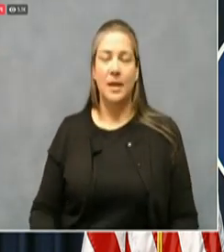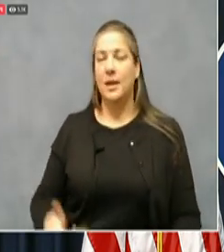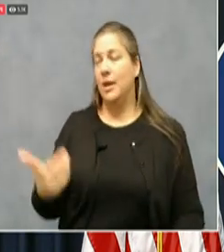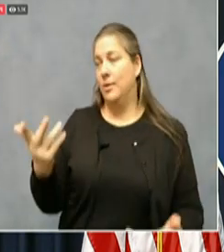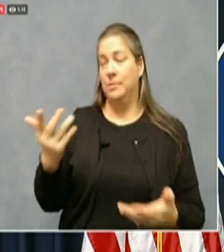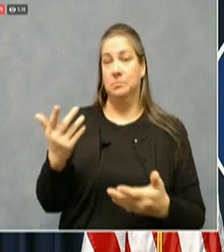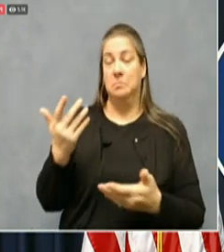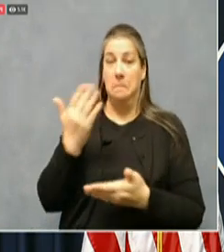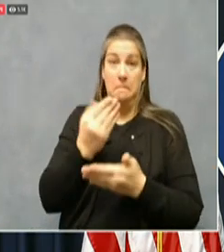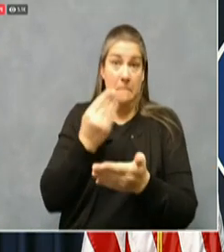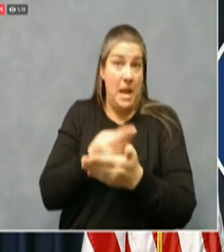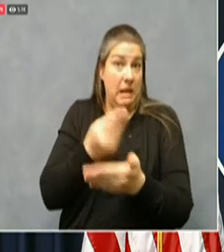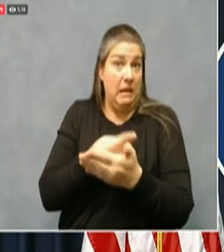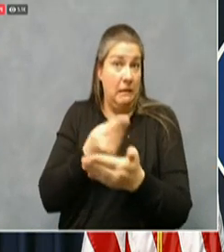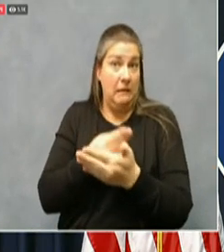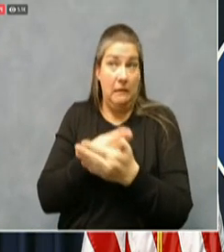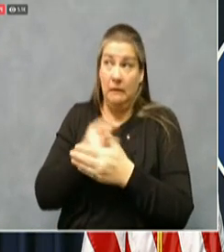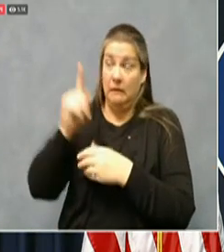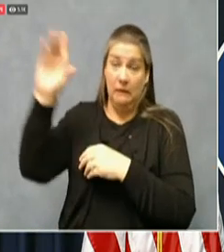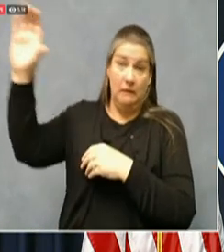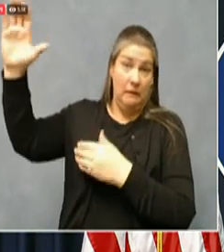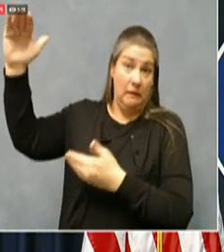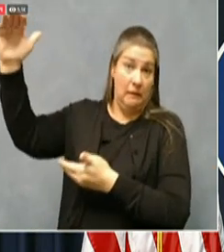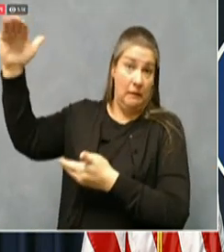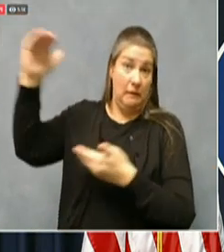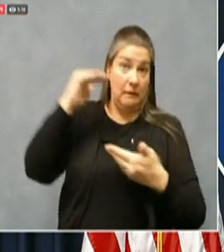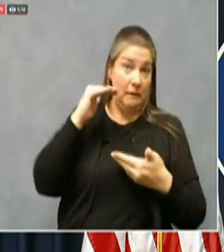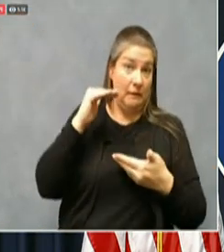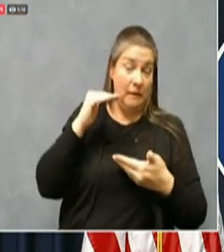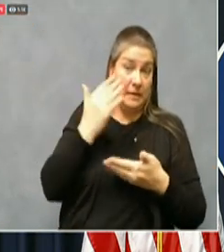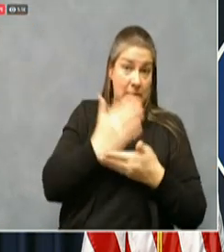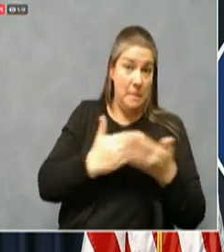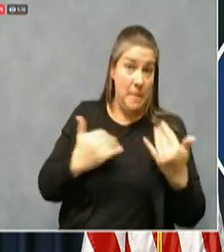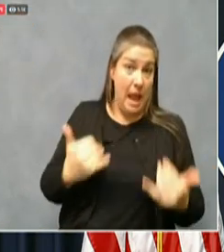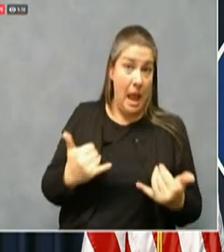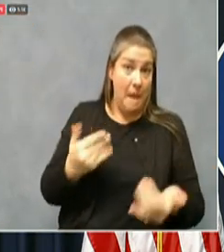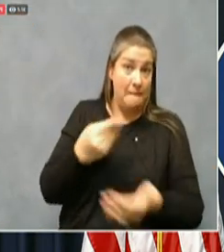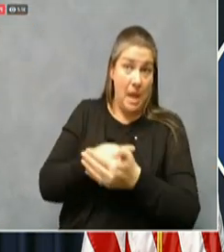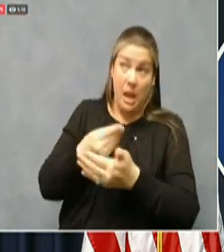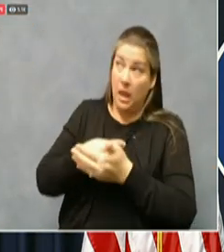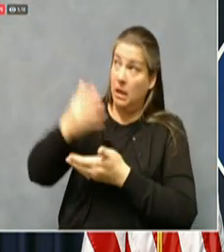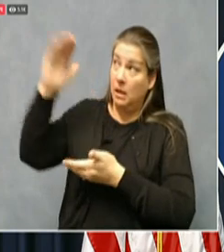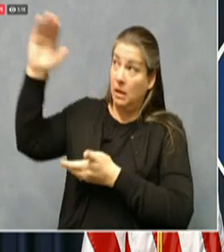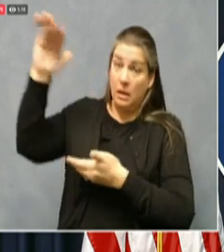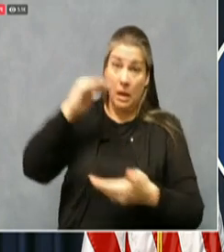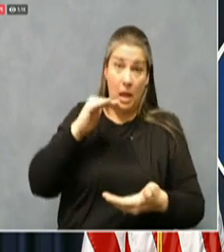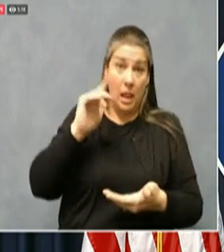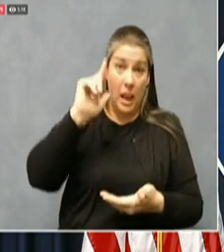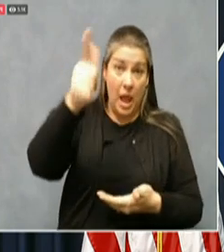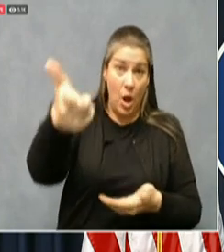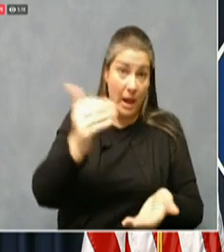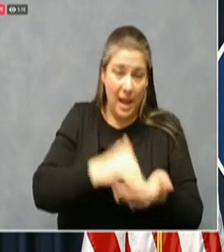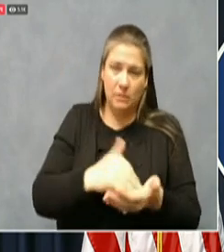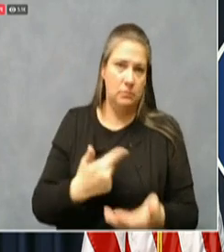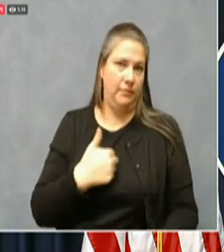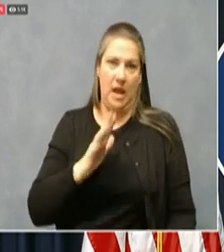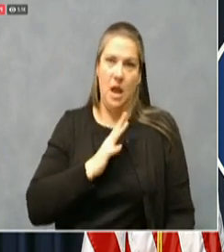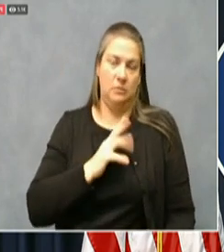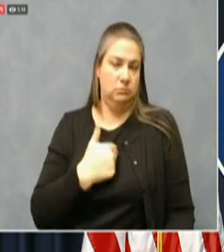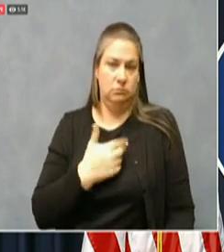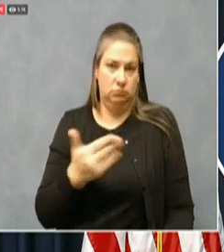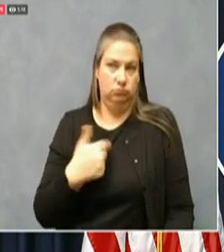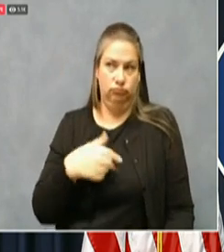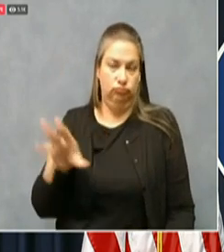Uh, I will I will take what they will do right now. Um, I do have some concerns that if there aren't new